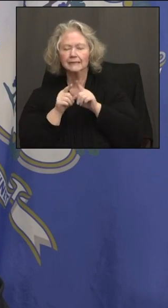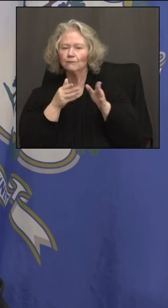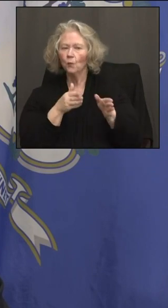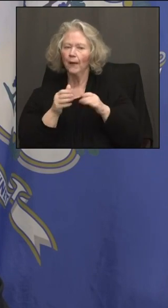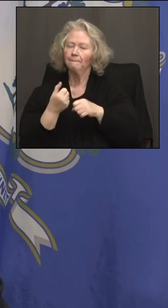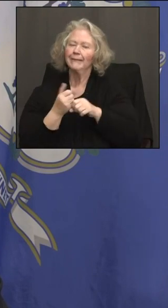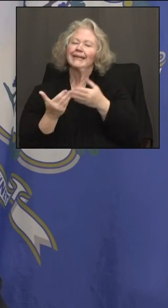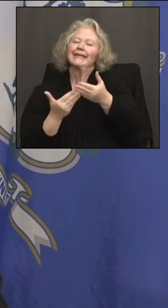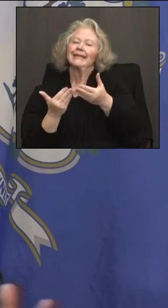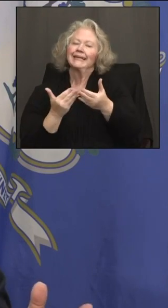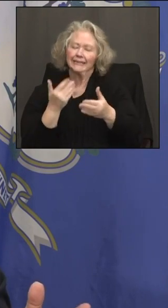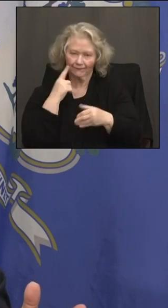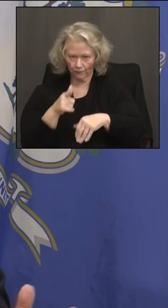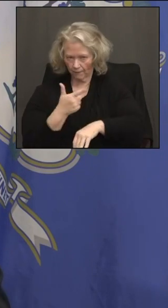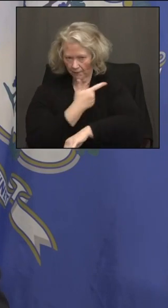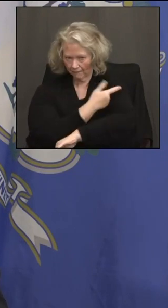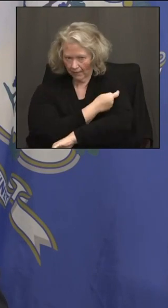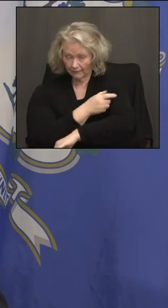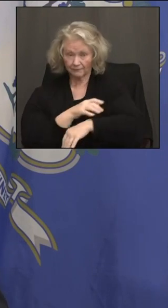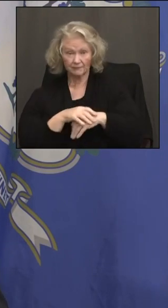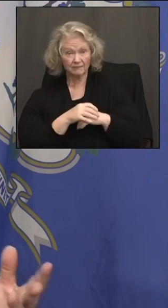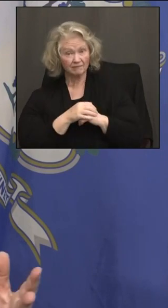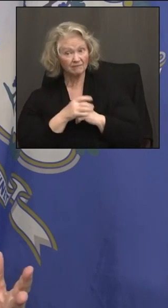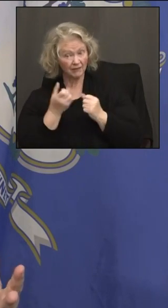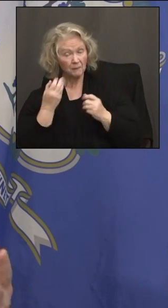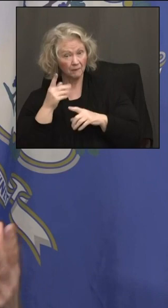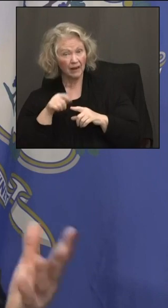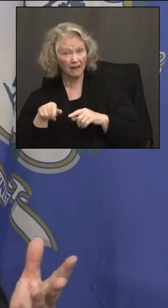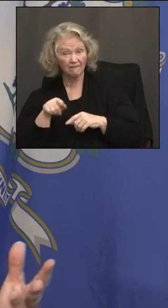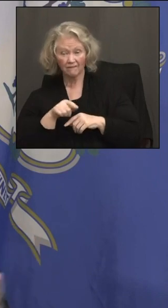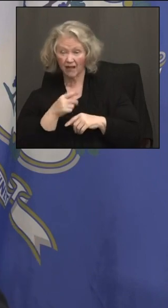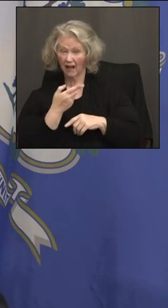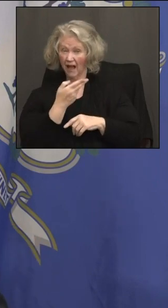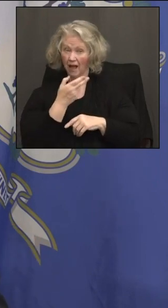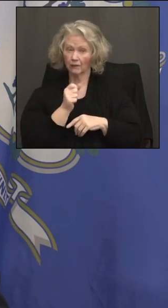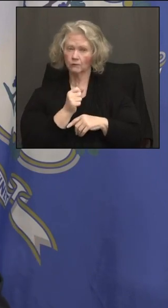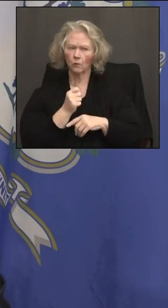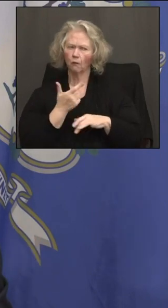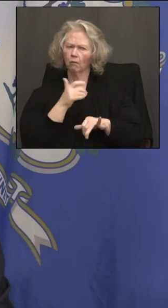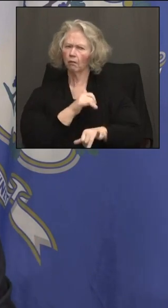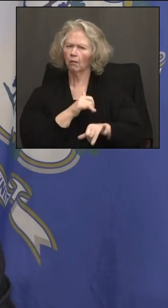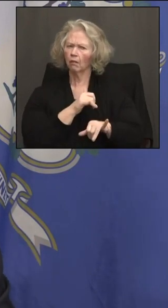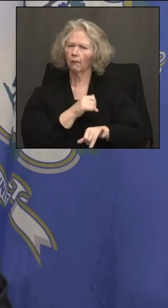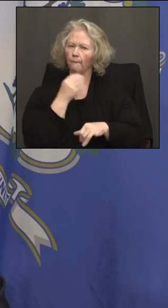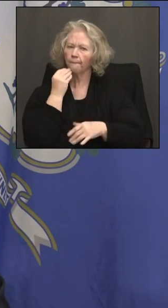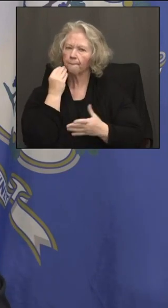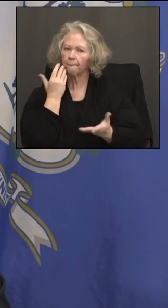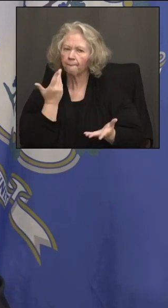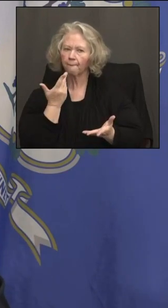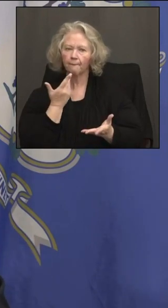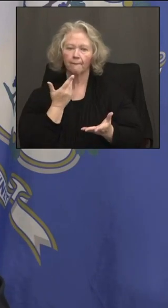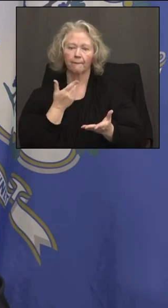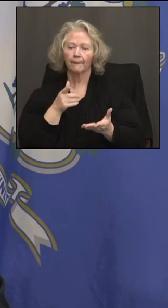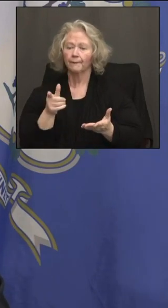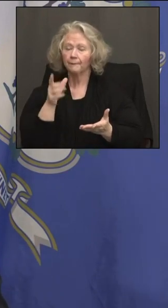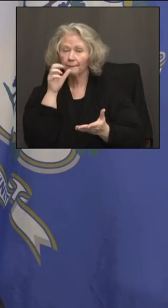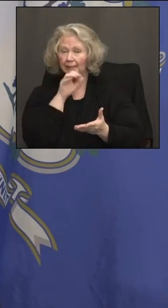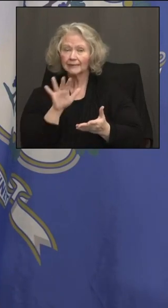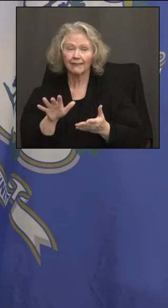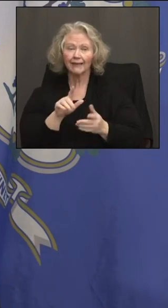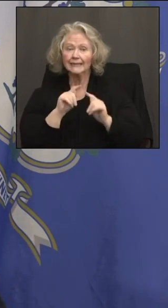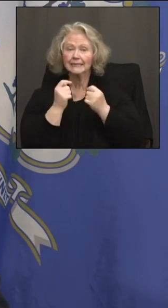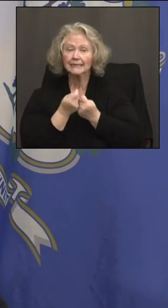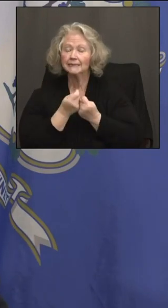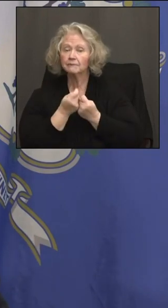I think, look, they were a lot of these guys were high school kids were at home. A lot of their lacrosse teams had to shut